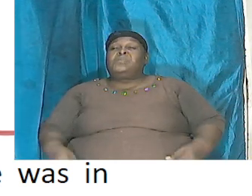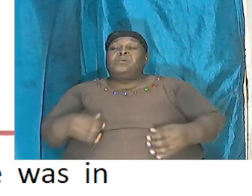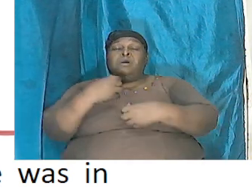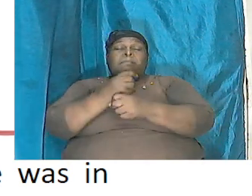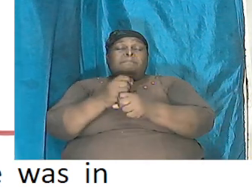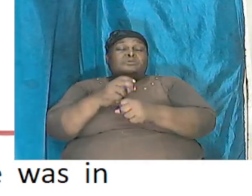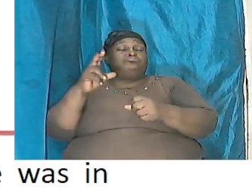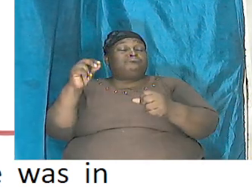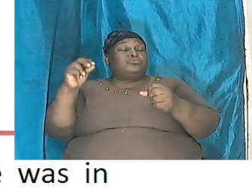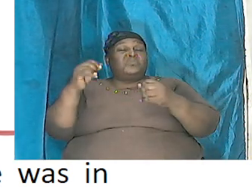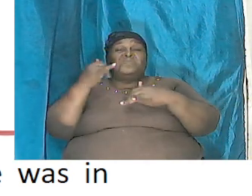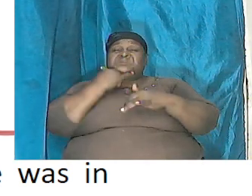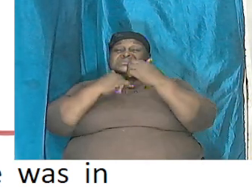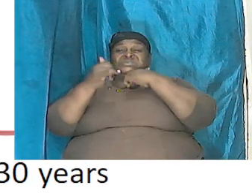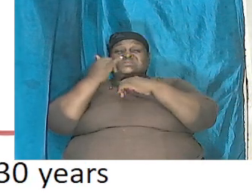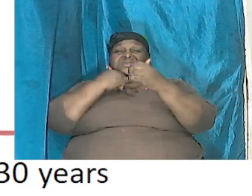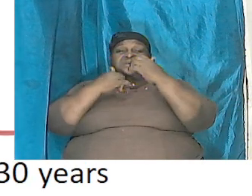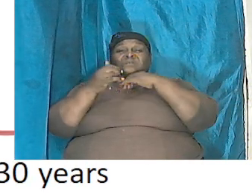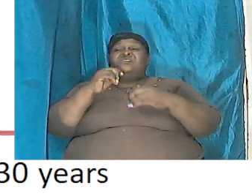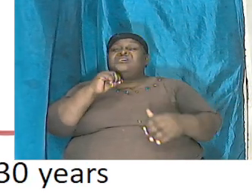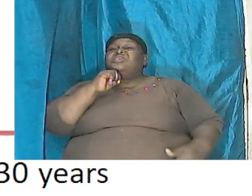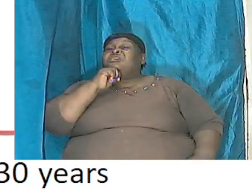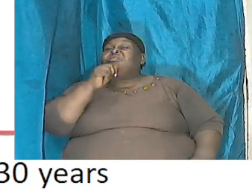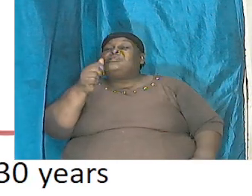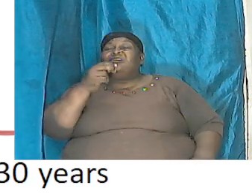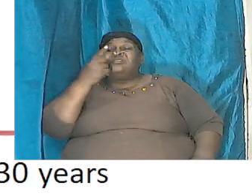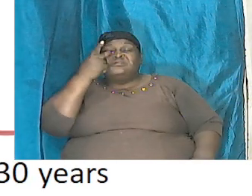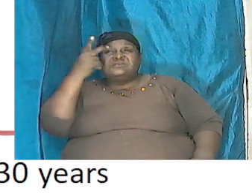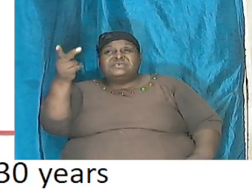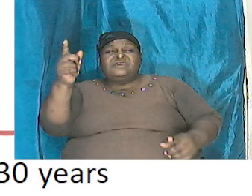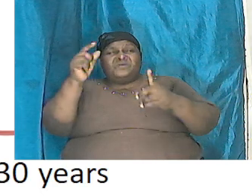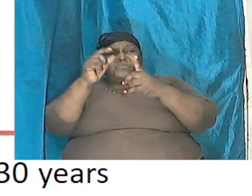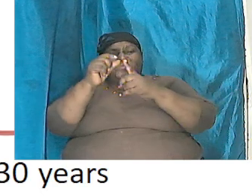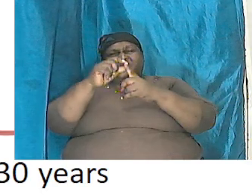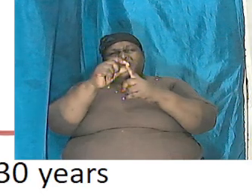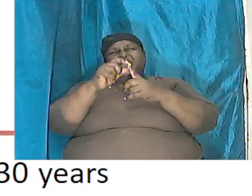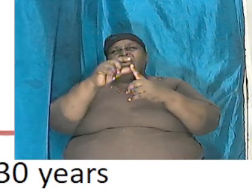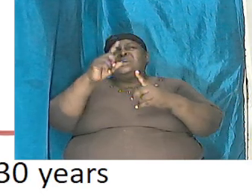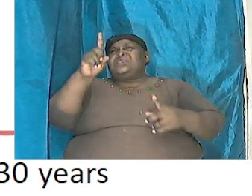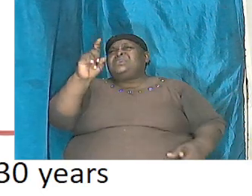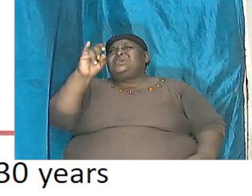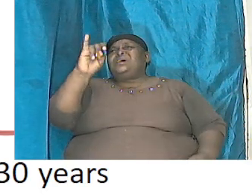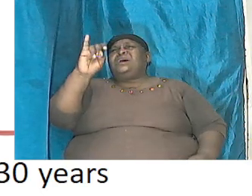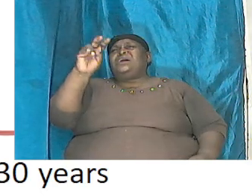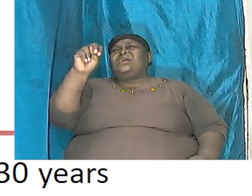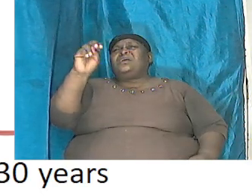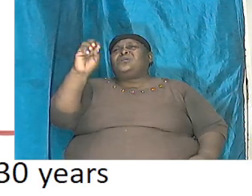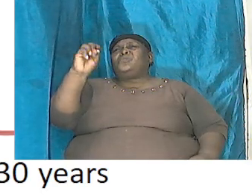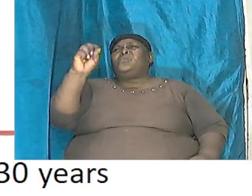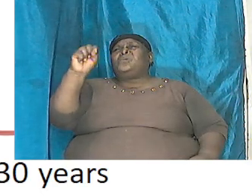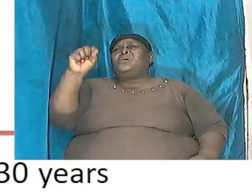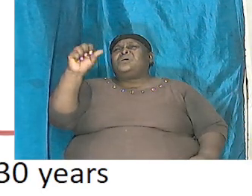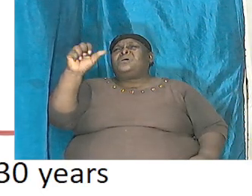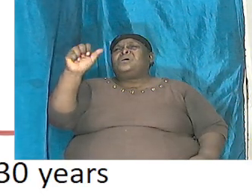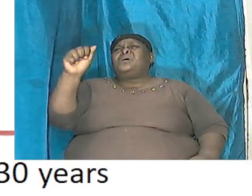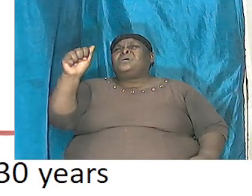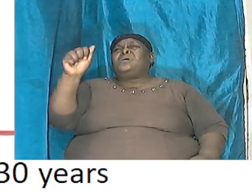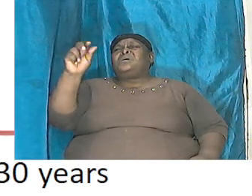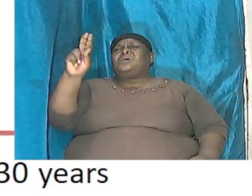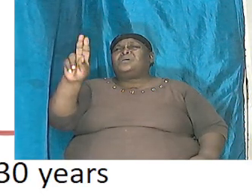you will not see the word dinosaur amen in your Bible it was